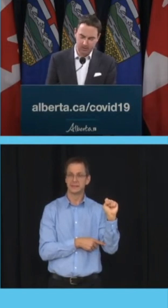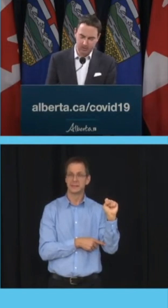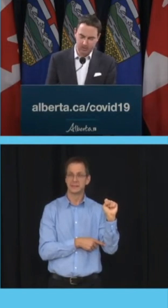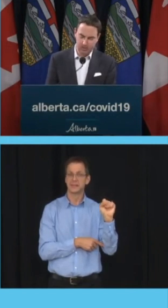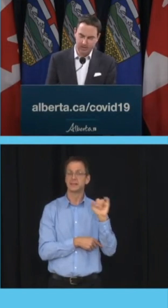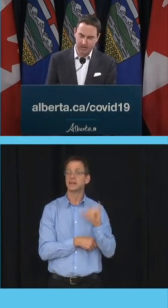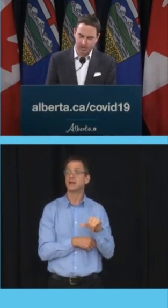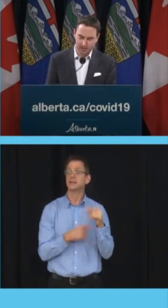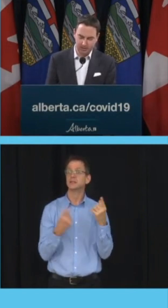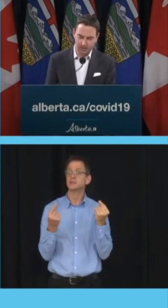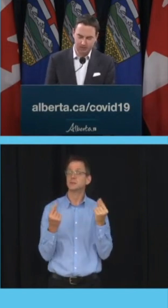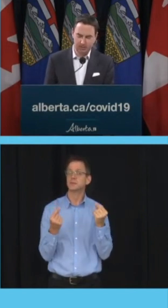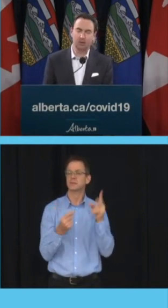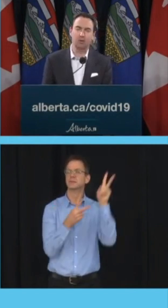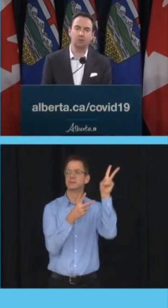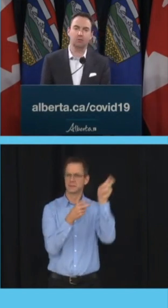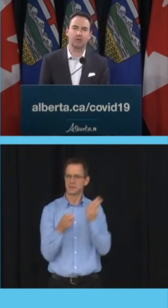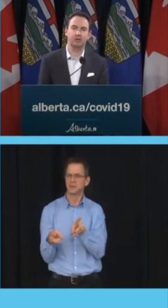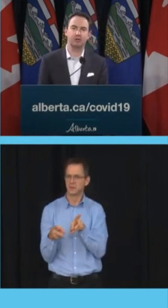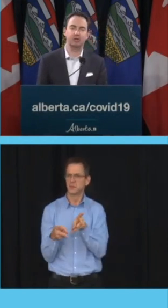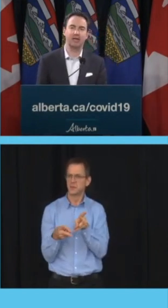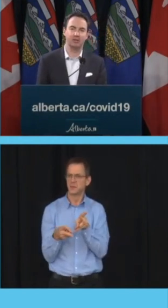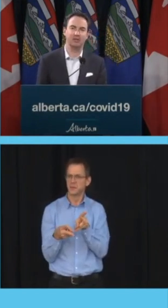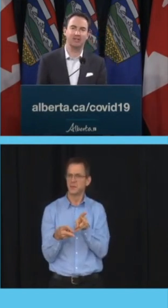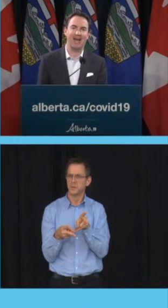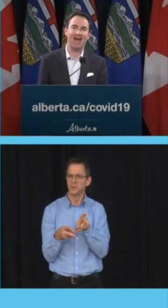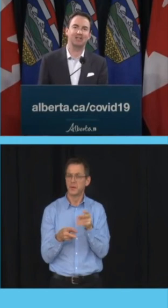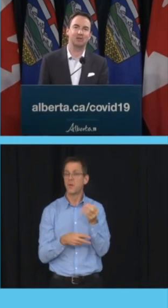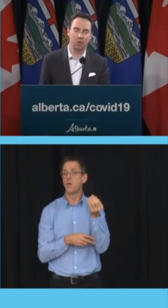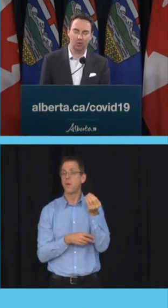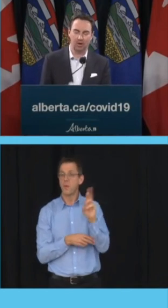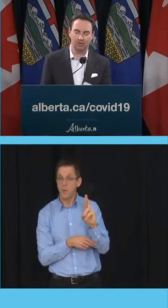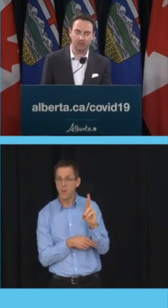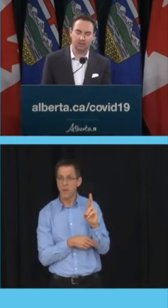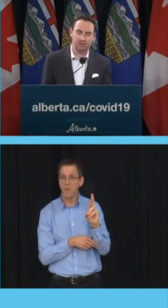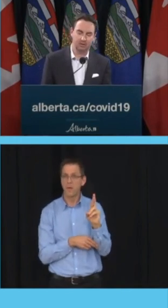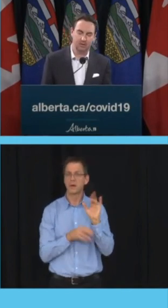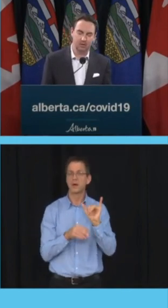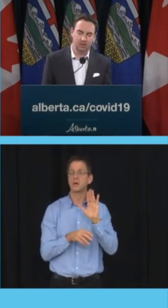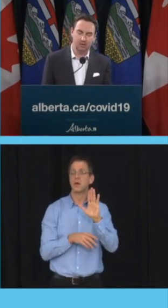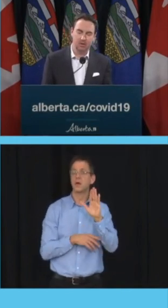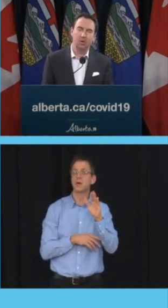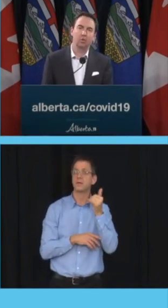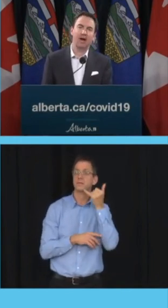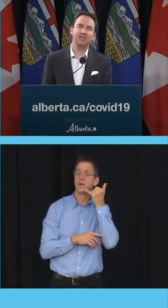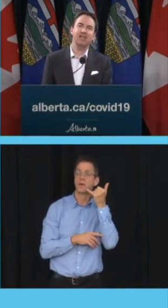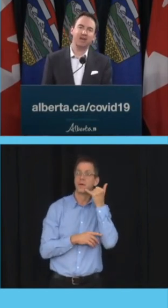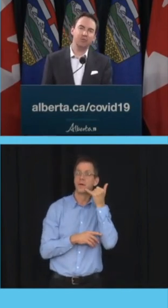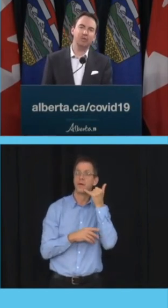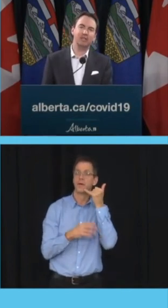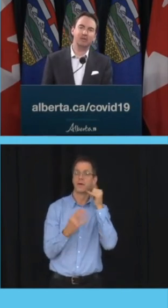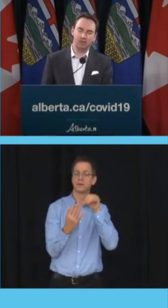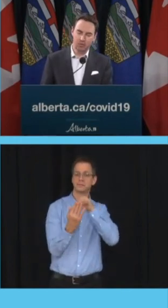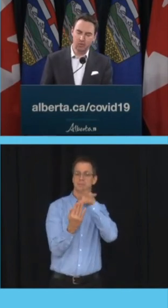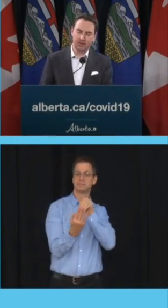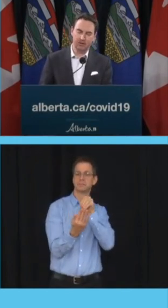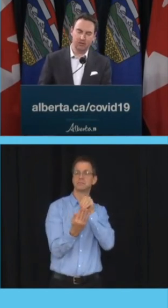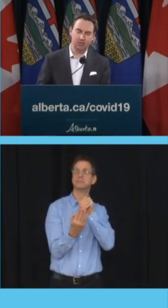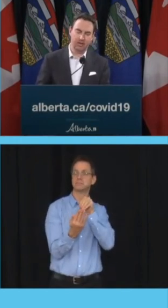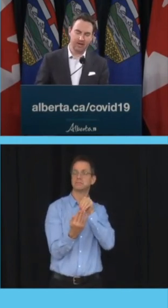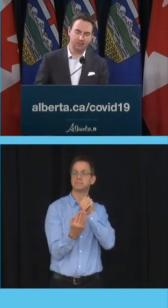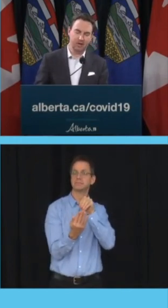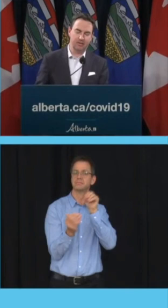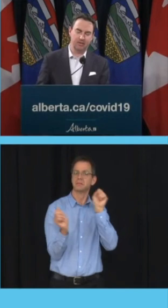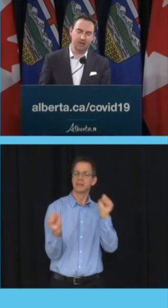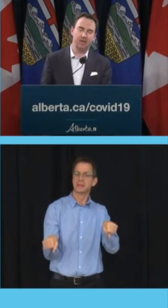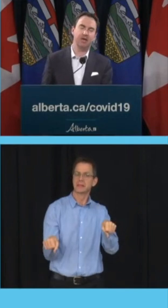If you don't have a phone, you can get a printed version from a local registry agent at no cost. We're asking everyone to get their